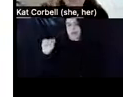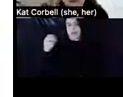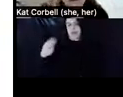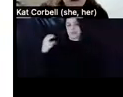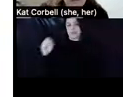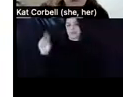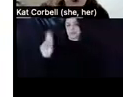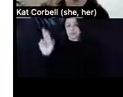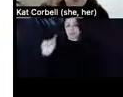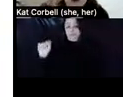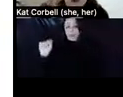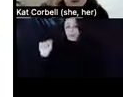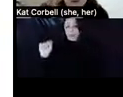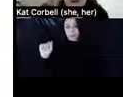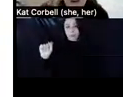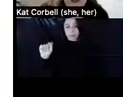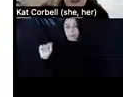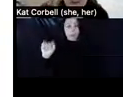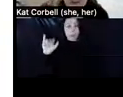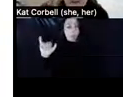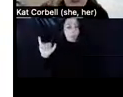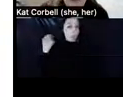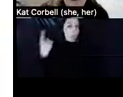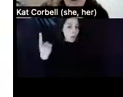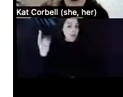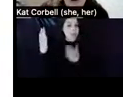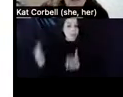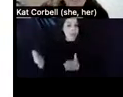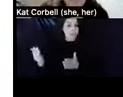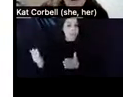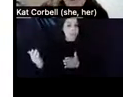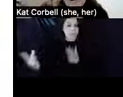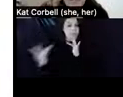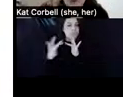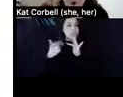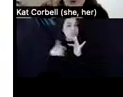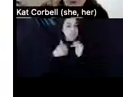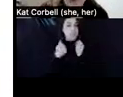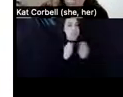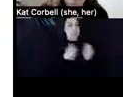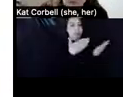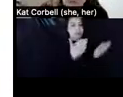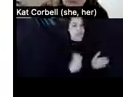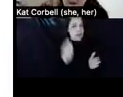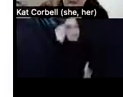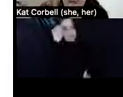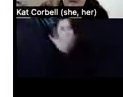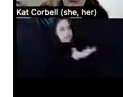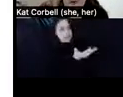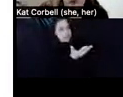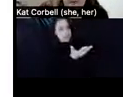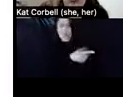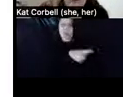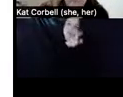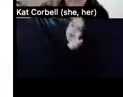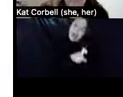And one was on a phone call with me with my housing provider, um, to let them know that they have got to